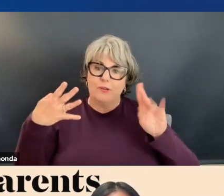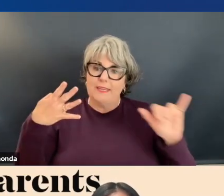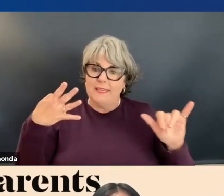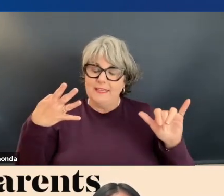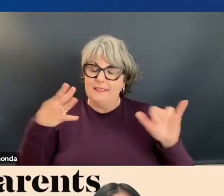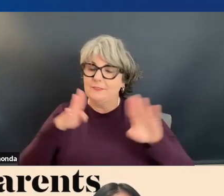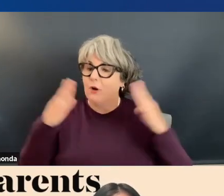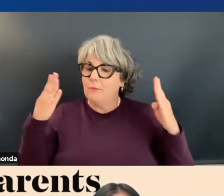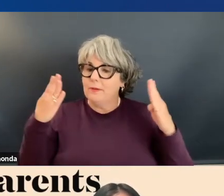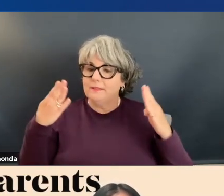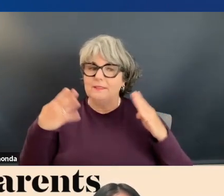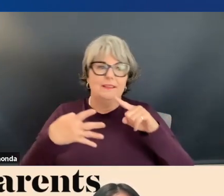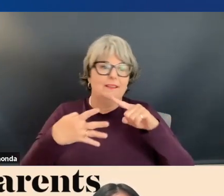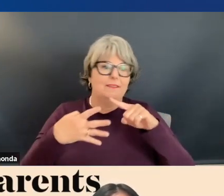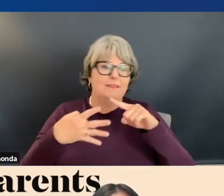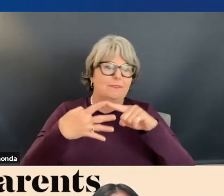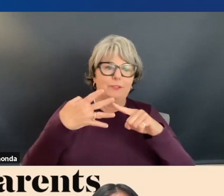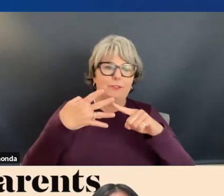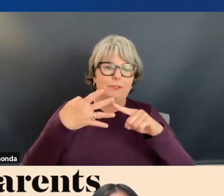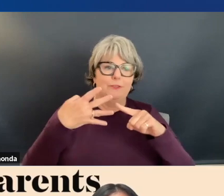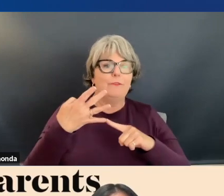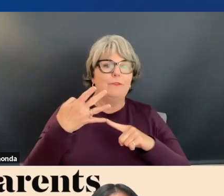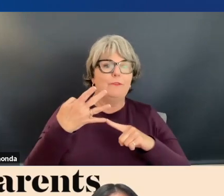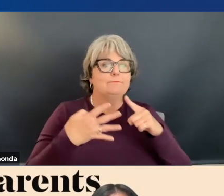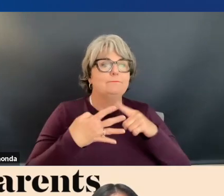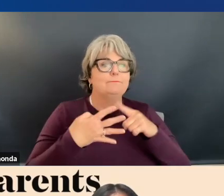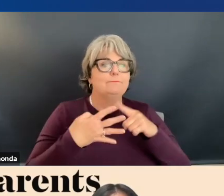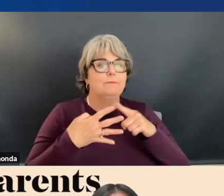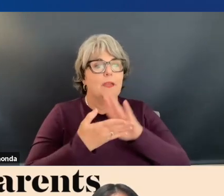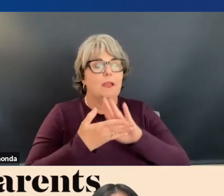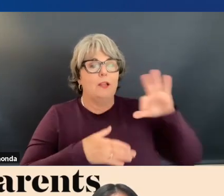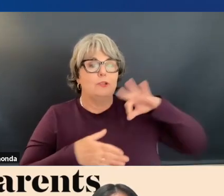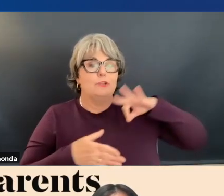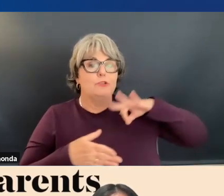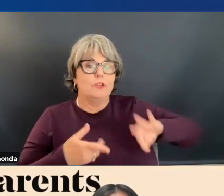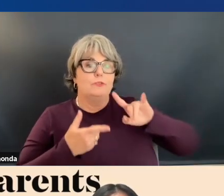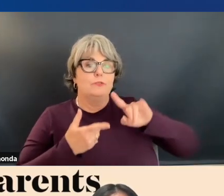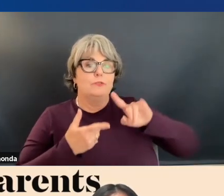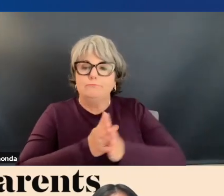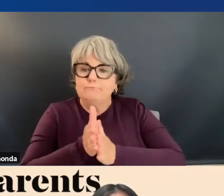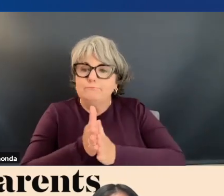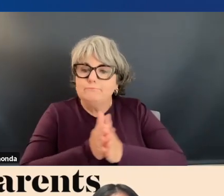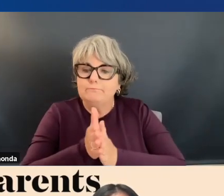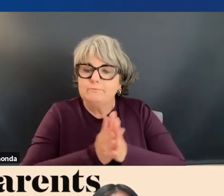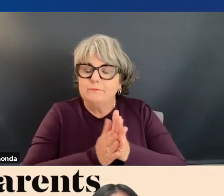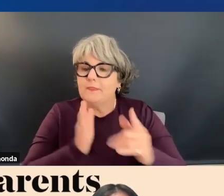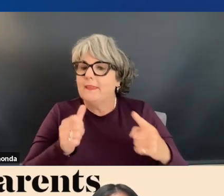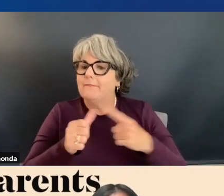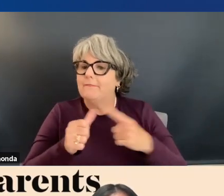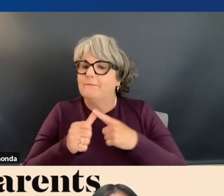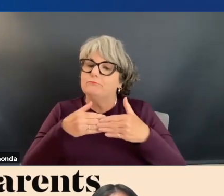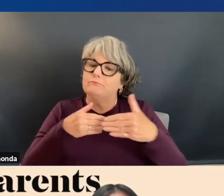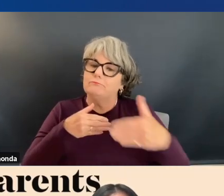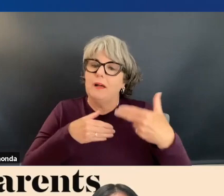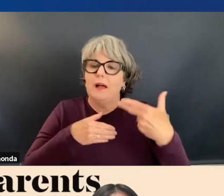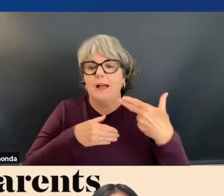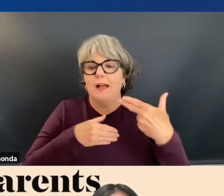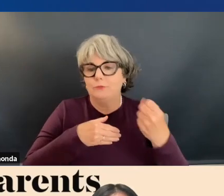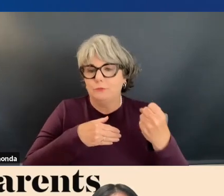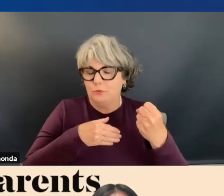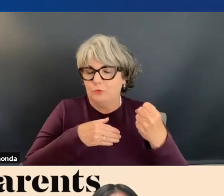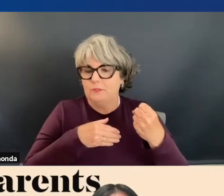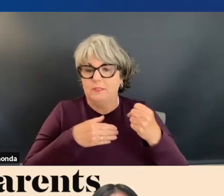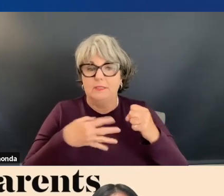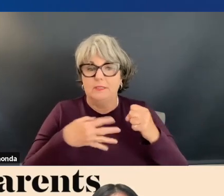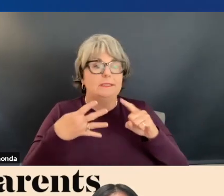success. And I've got them listed here. One is college credit to give them some momentum towards that first post-secondary credential. The